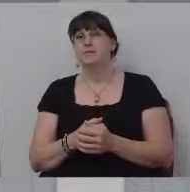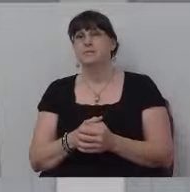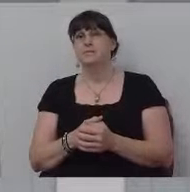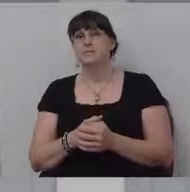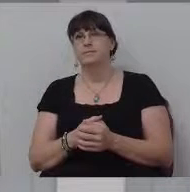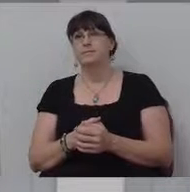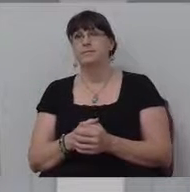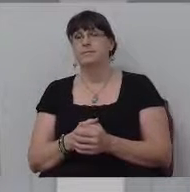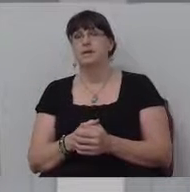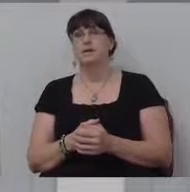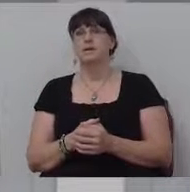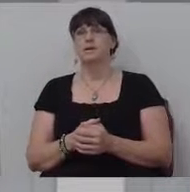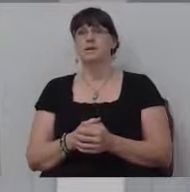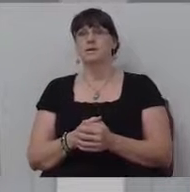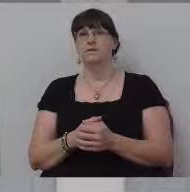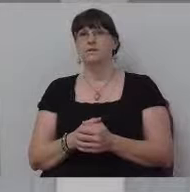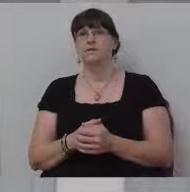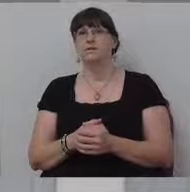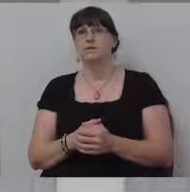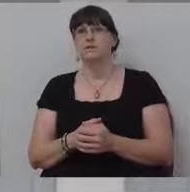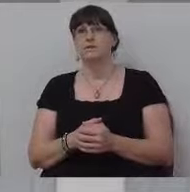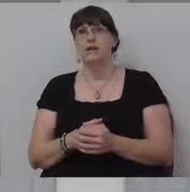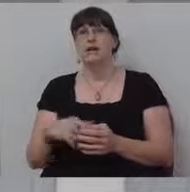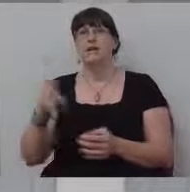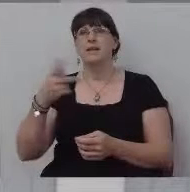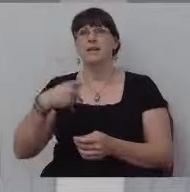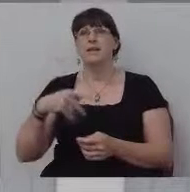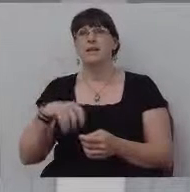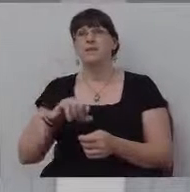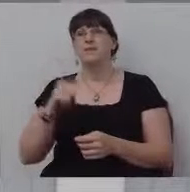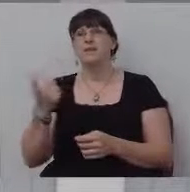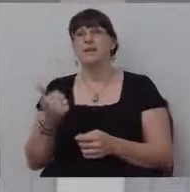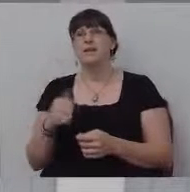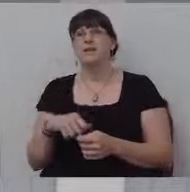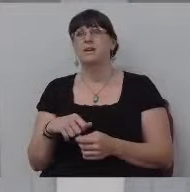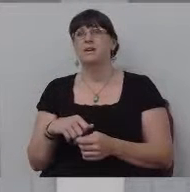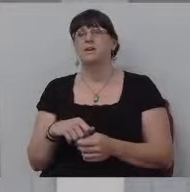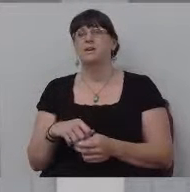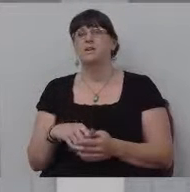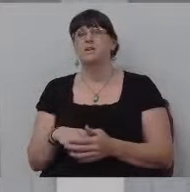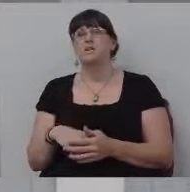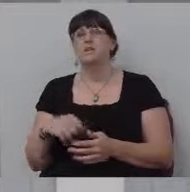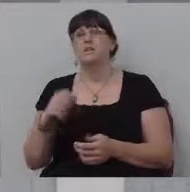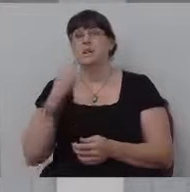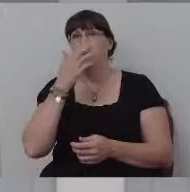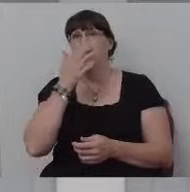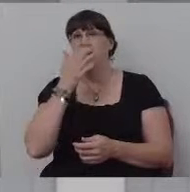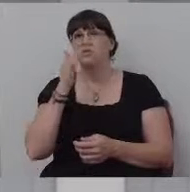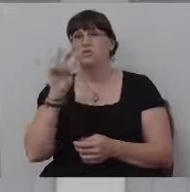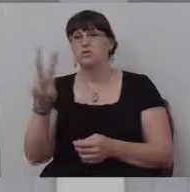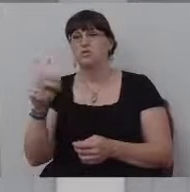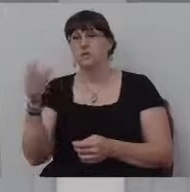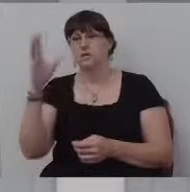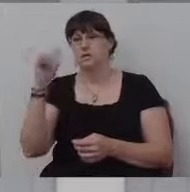stutter, and stammer, stuff like that. Then, talking about pipe fitters, there was Phil and Chris Swires. And Phil was a pipe fitter, pipe fitter.